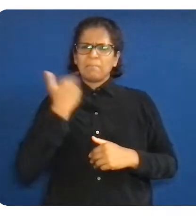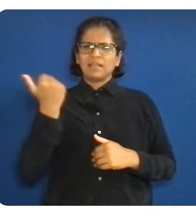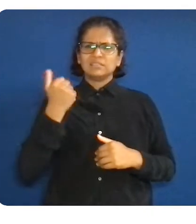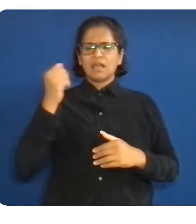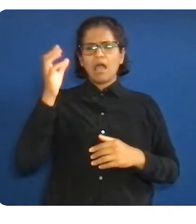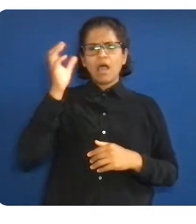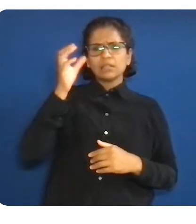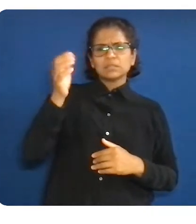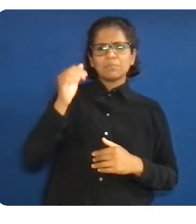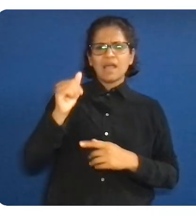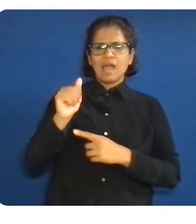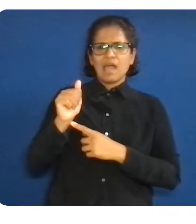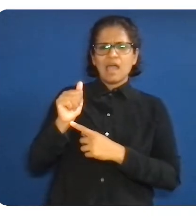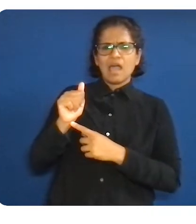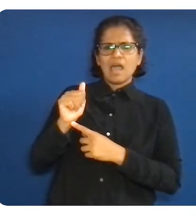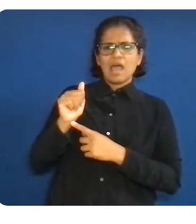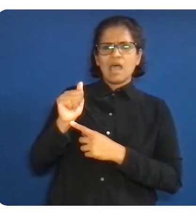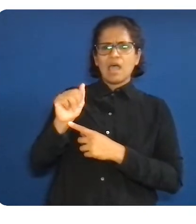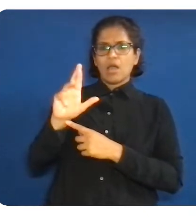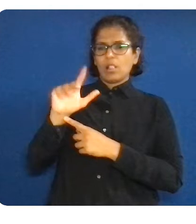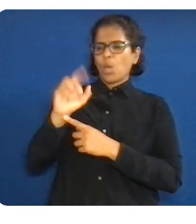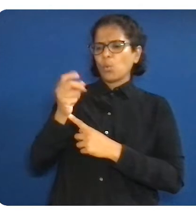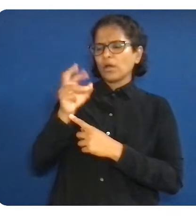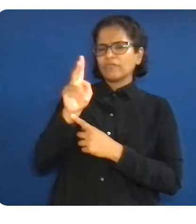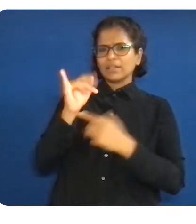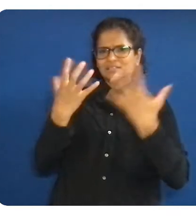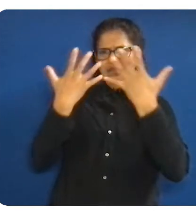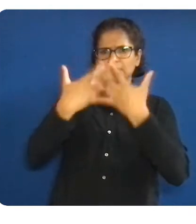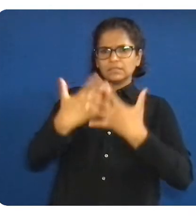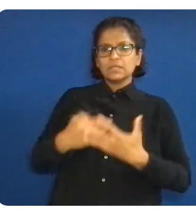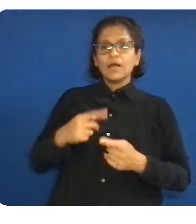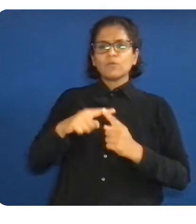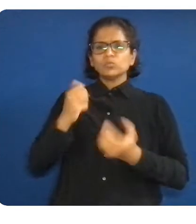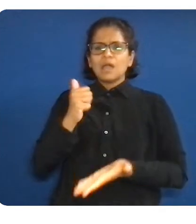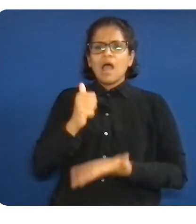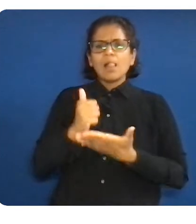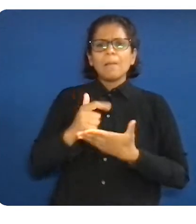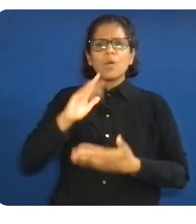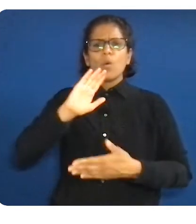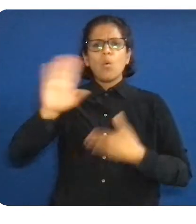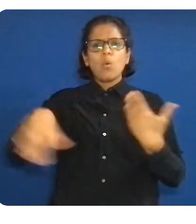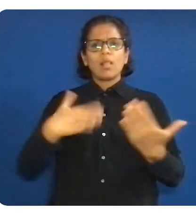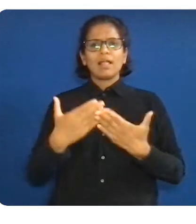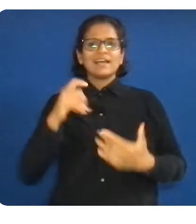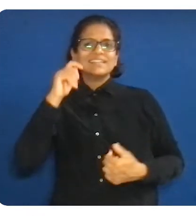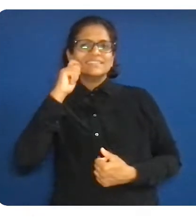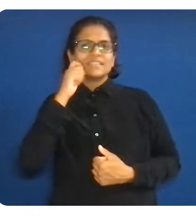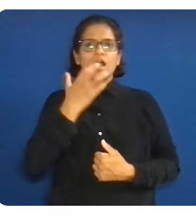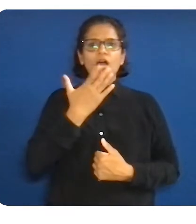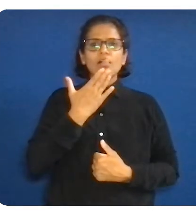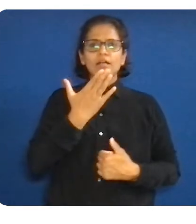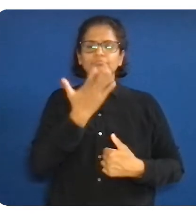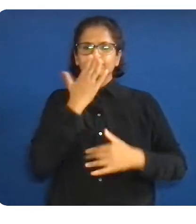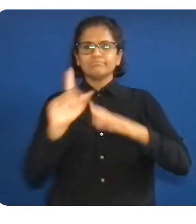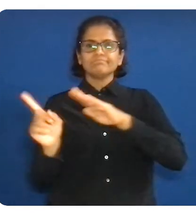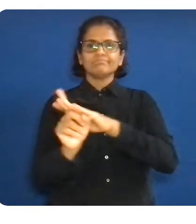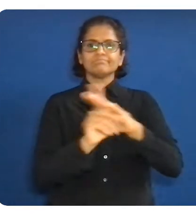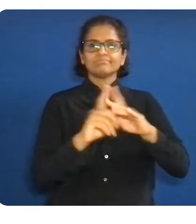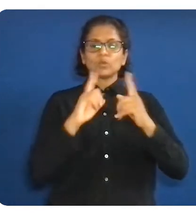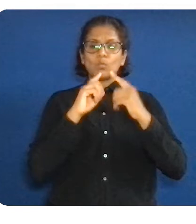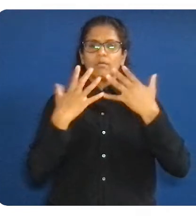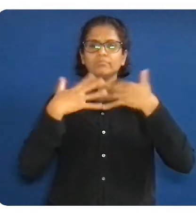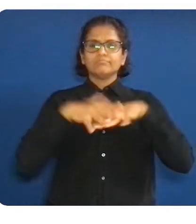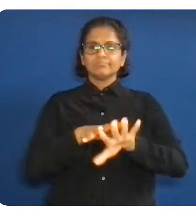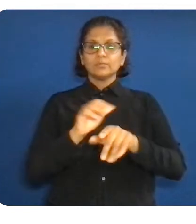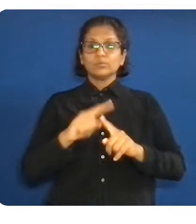to the collaborative work and questioning how to make products equitable for all. In another example,